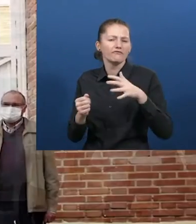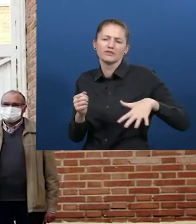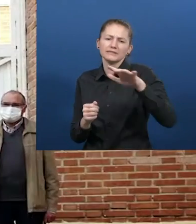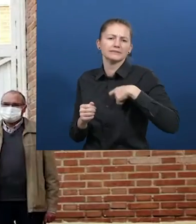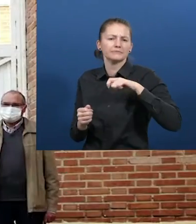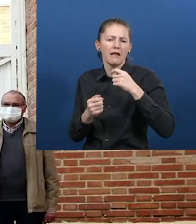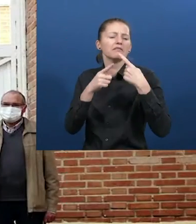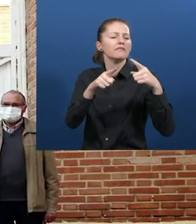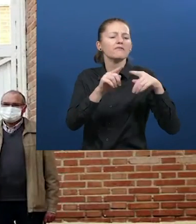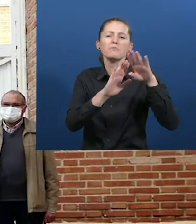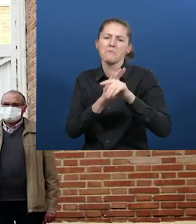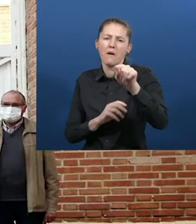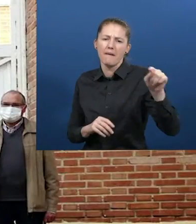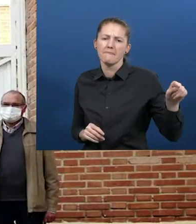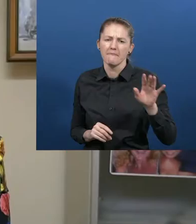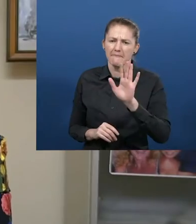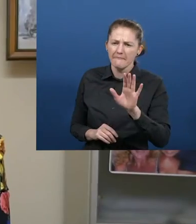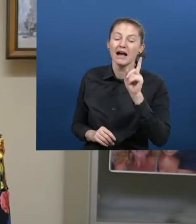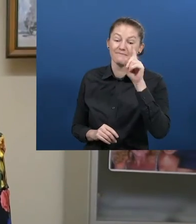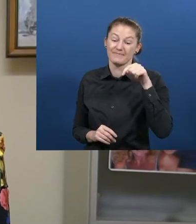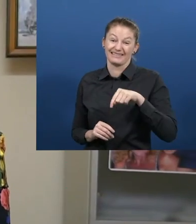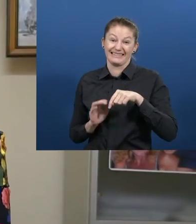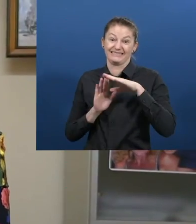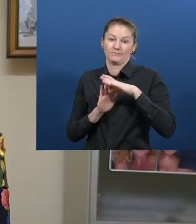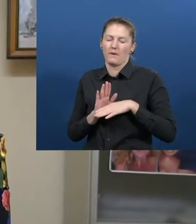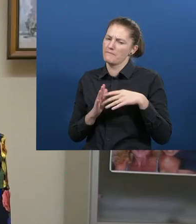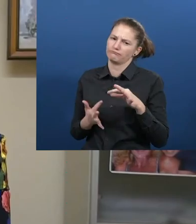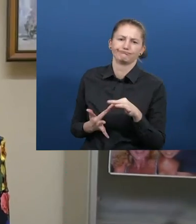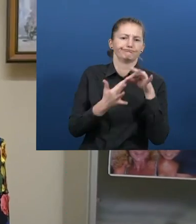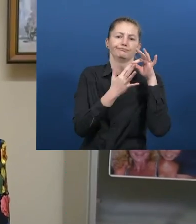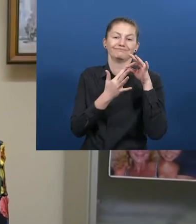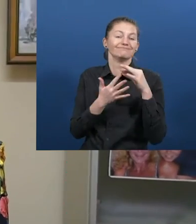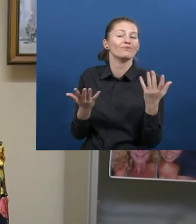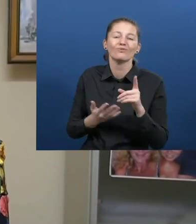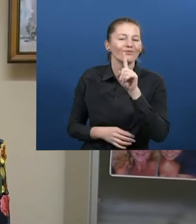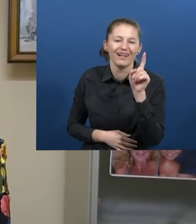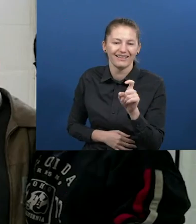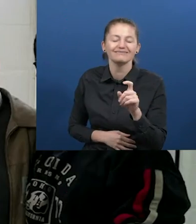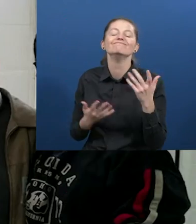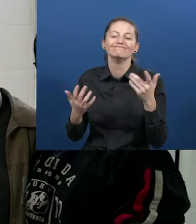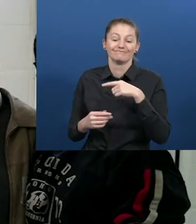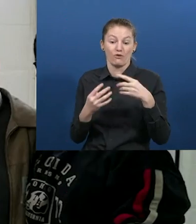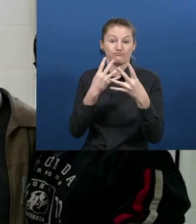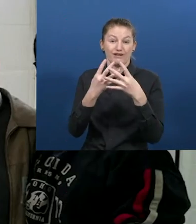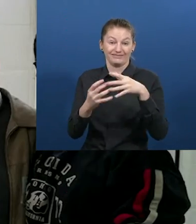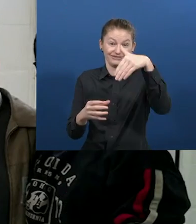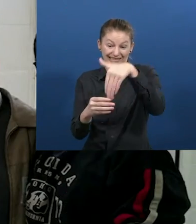programa es que intervenimos dentro del centro penitenciario a través de nuestros talleres